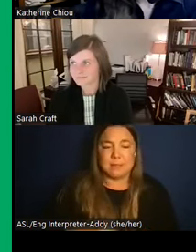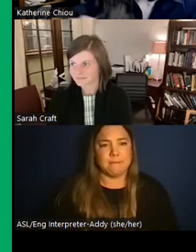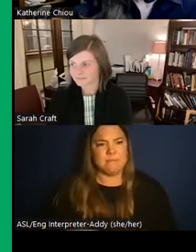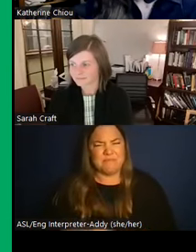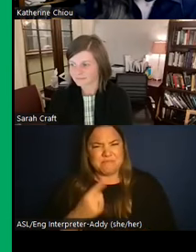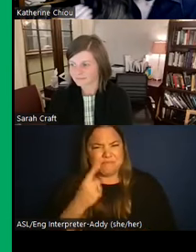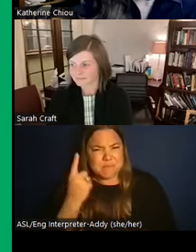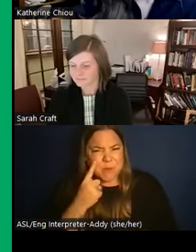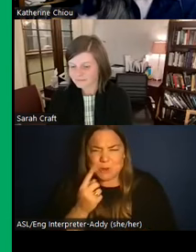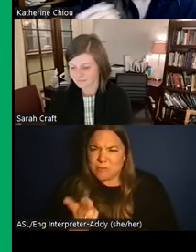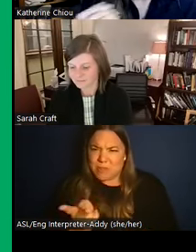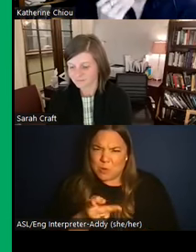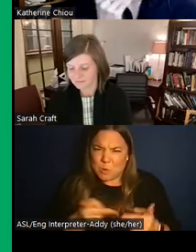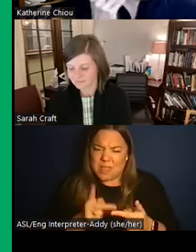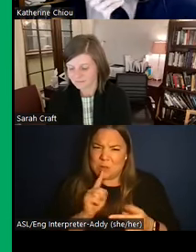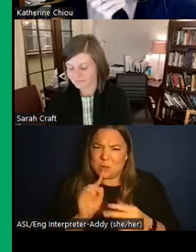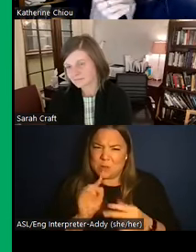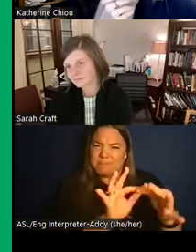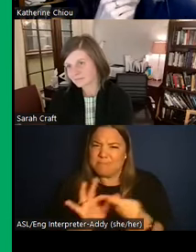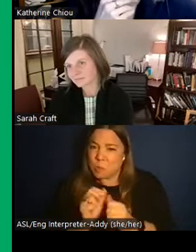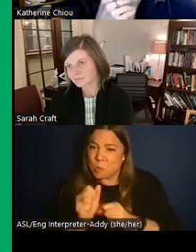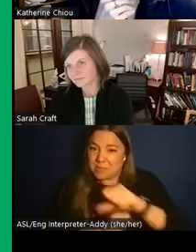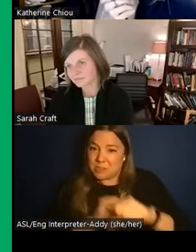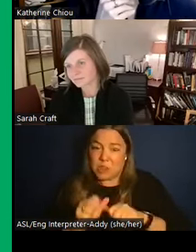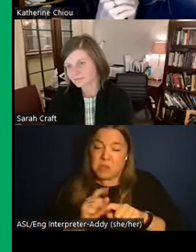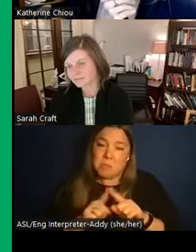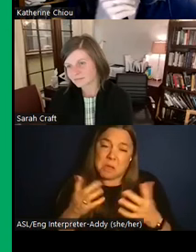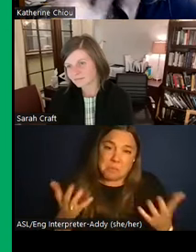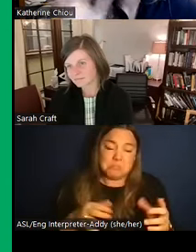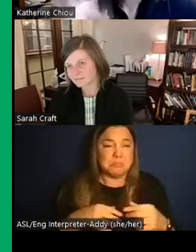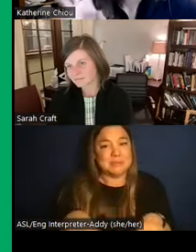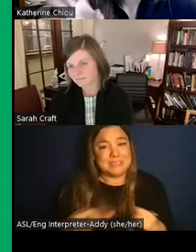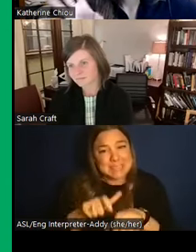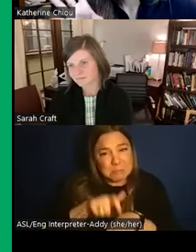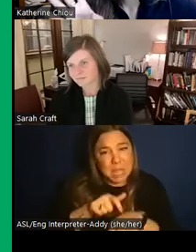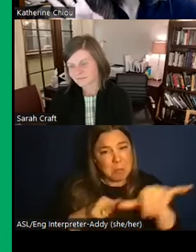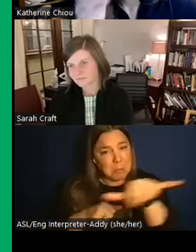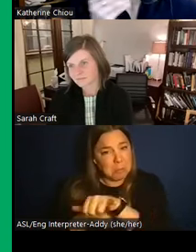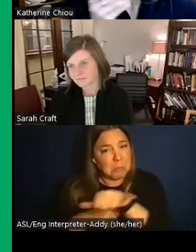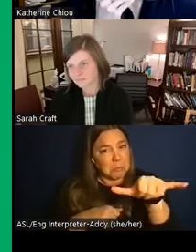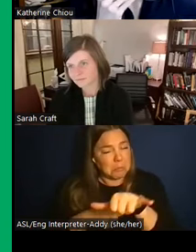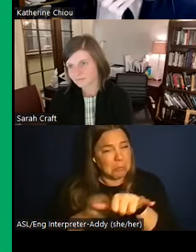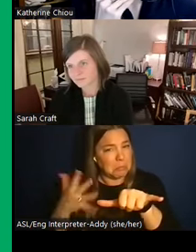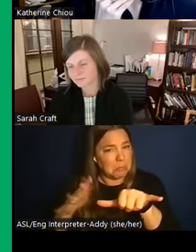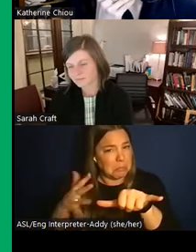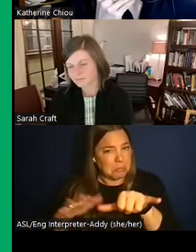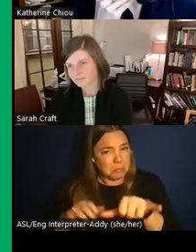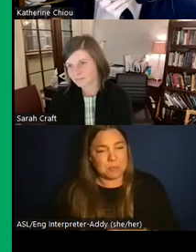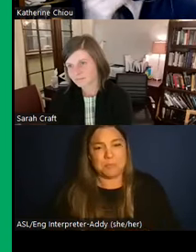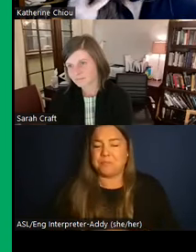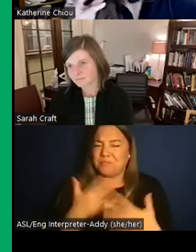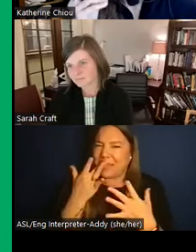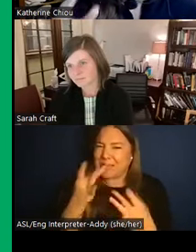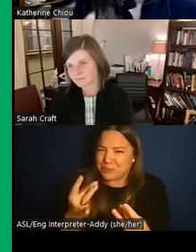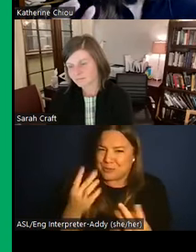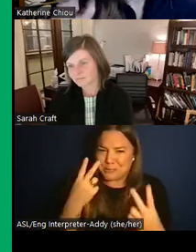truly engaging. But they are roughly contemporaneous, and that they're from kind of the same time period. So it is interesting to see